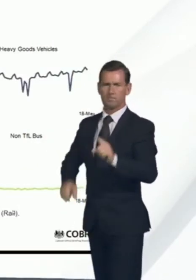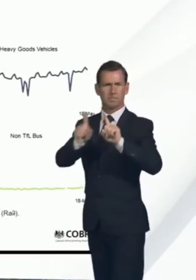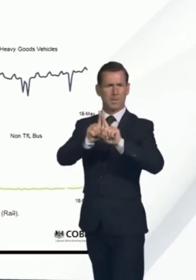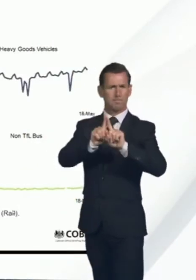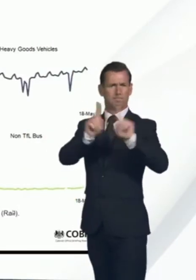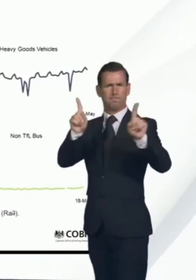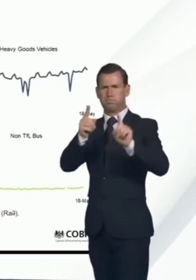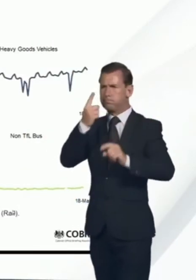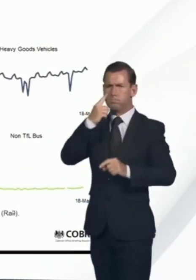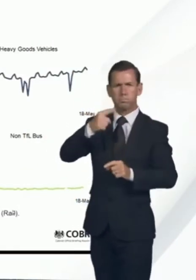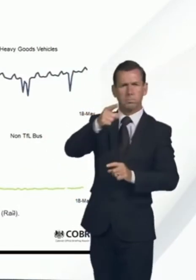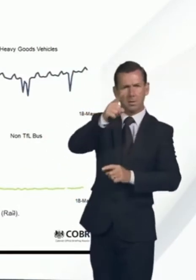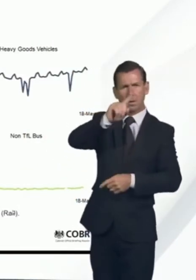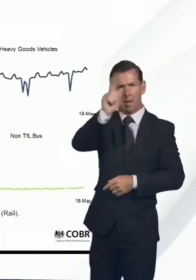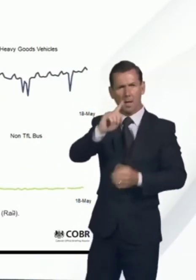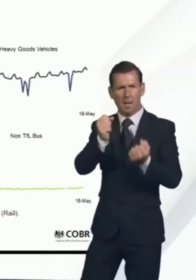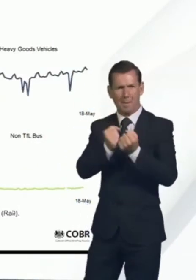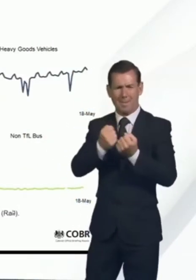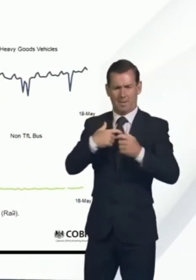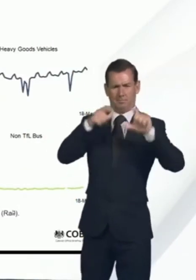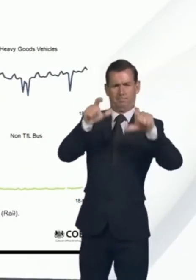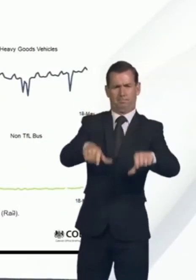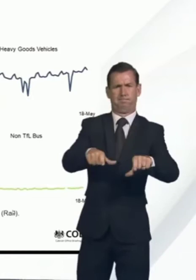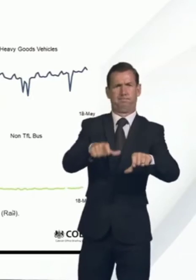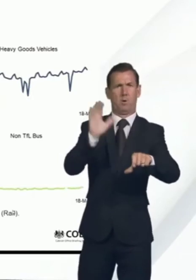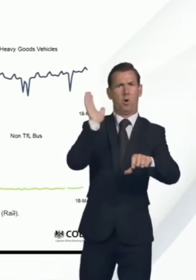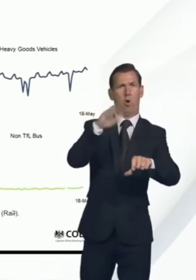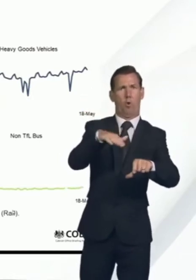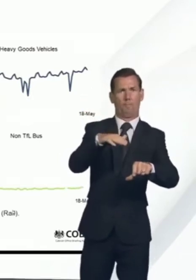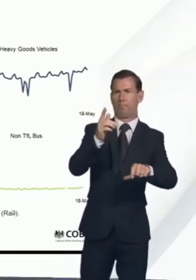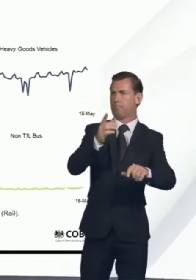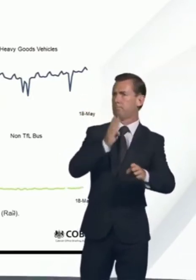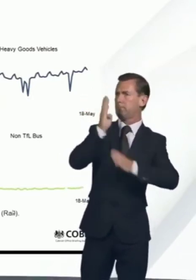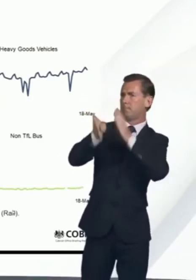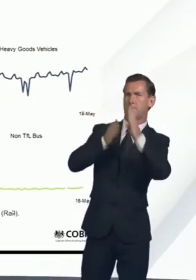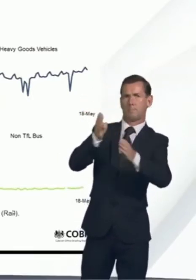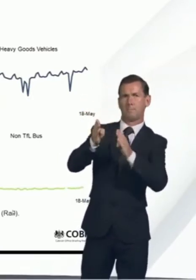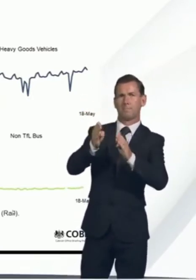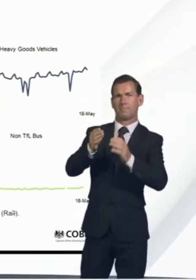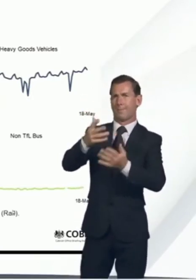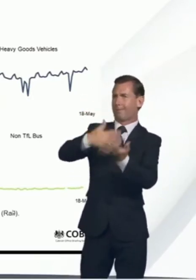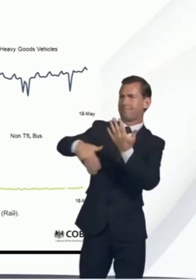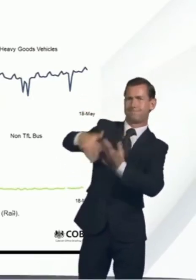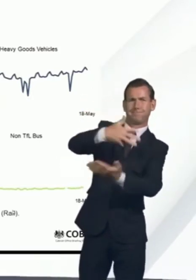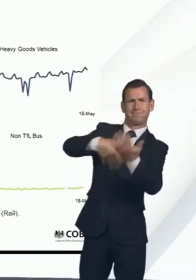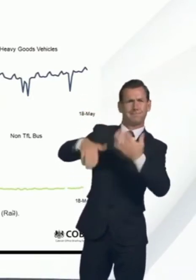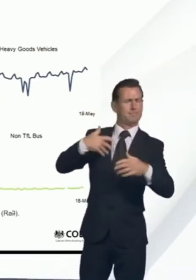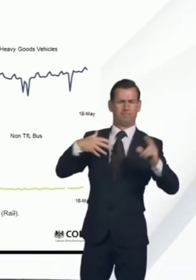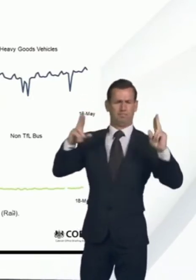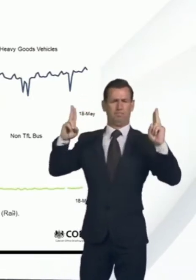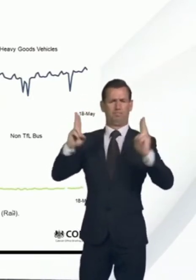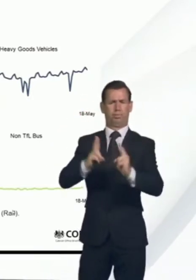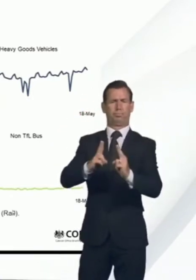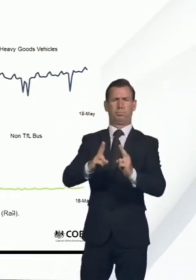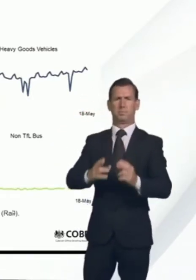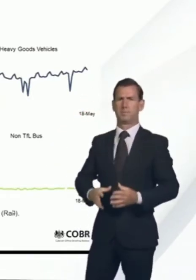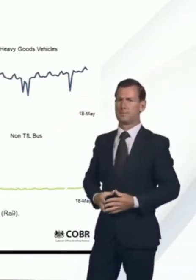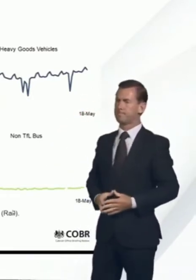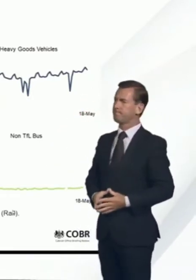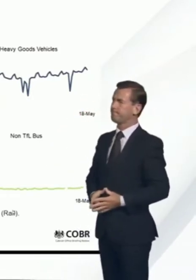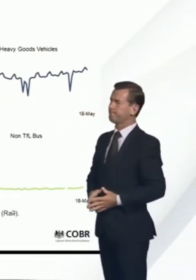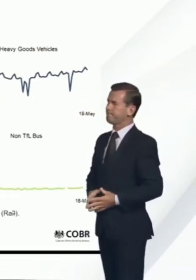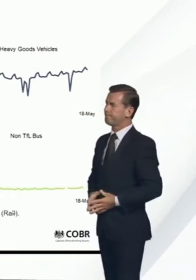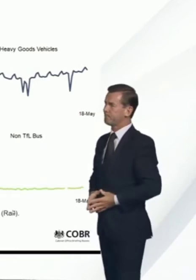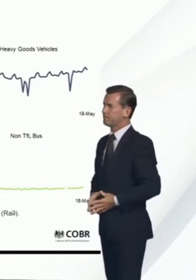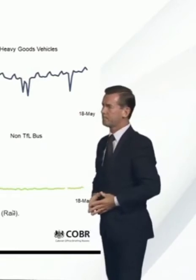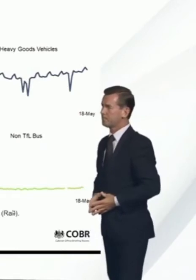British public have responded to the requests that we all socially distance in order to reduce the rate at which the virus, the coronavirus,